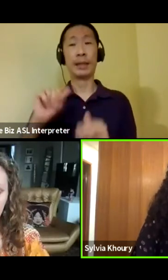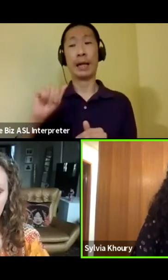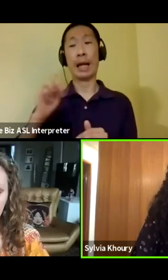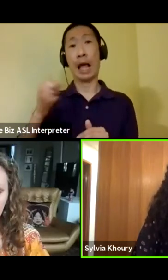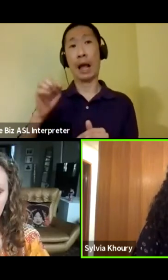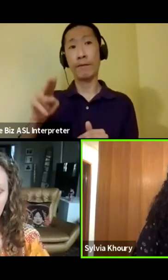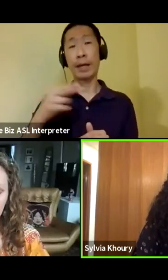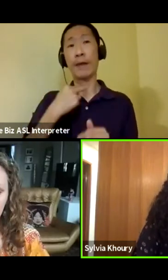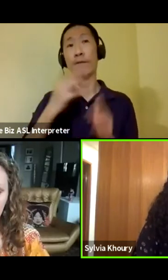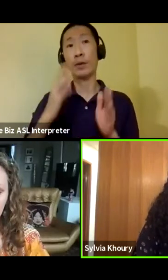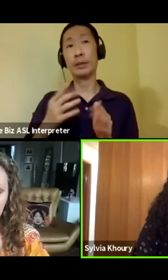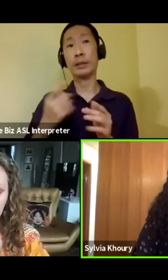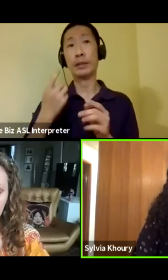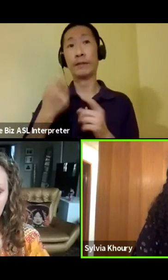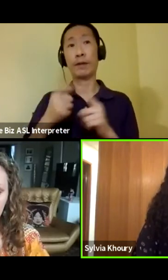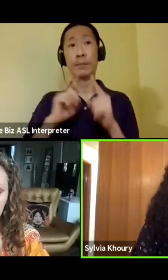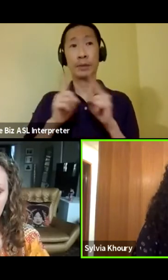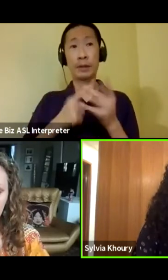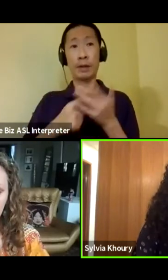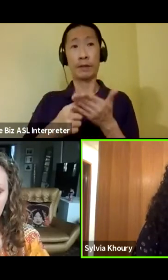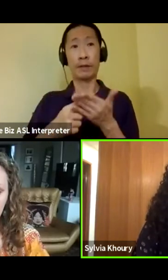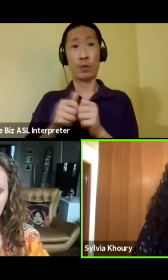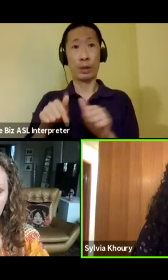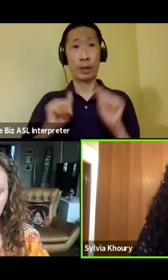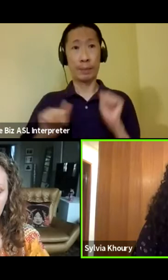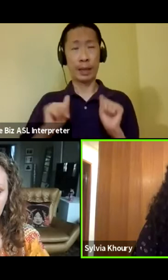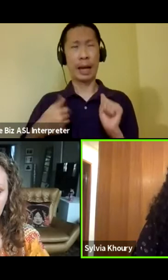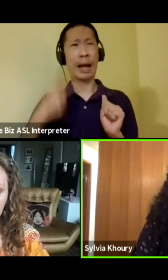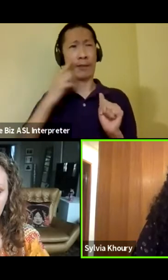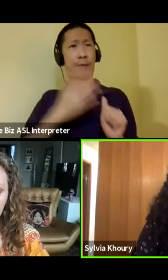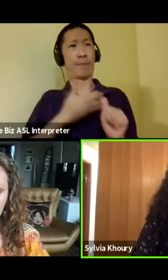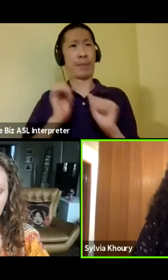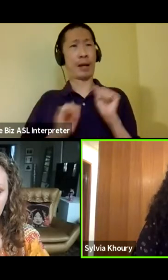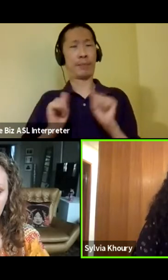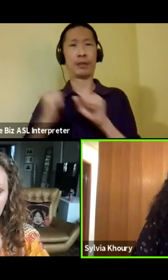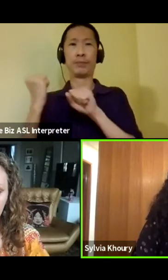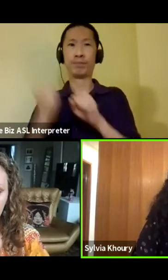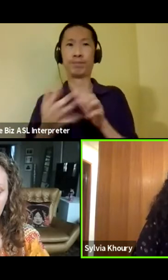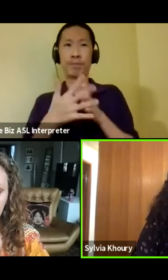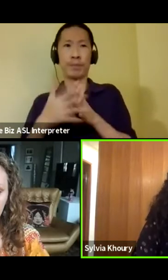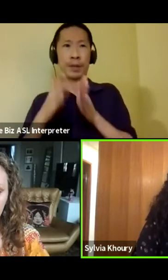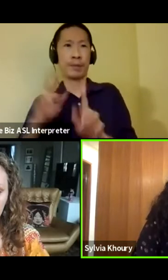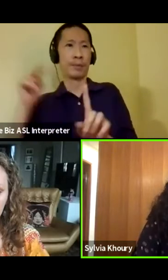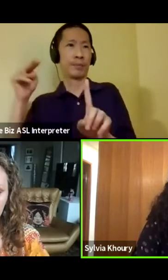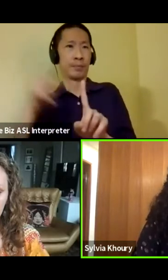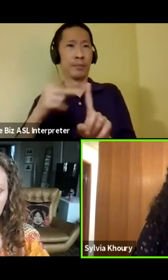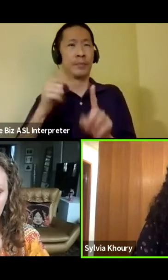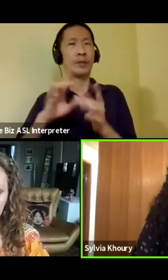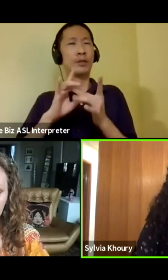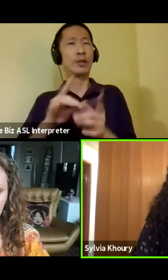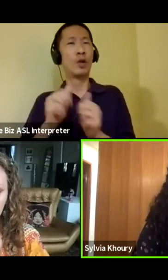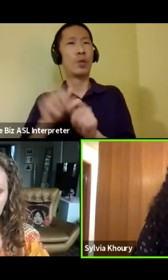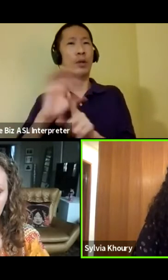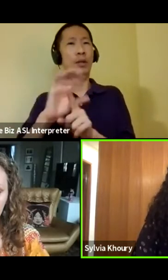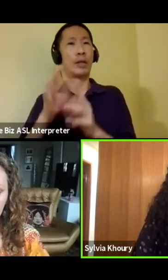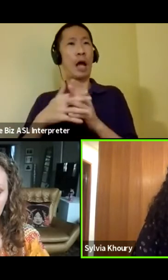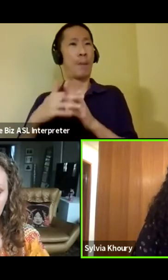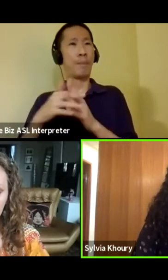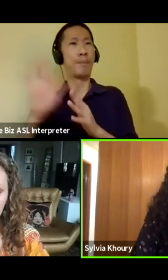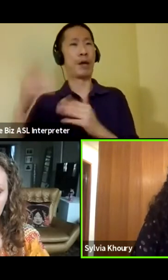conversation sparked by the play. In a lot of ways, I think my play is actually very American, because it's really dealing with American culpability.